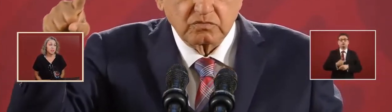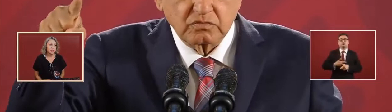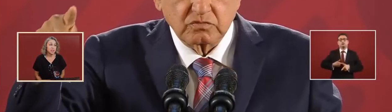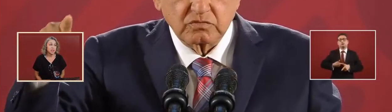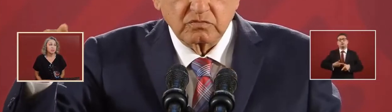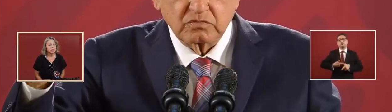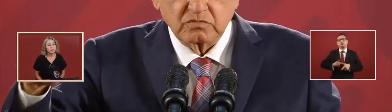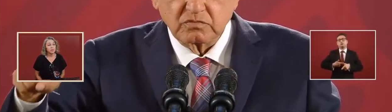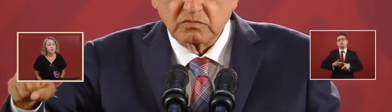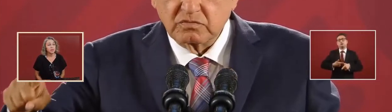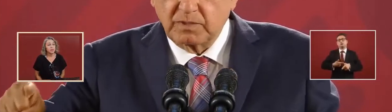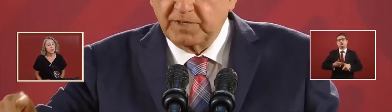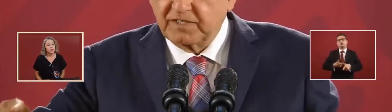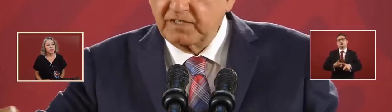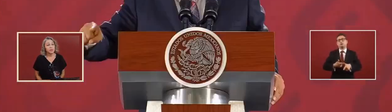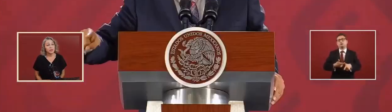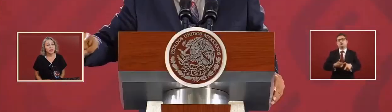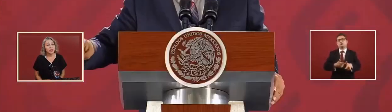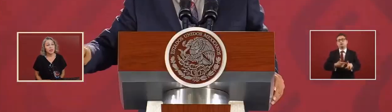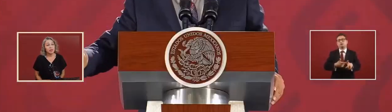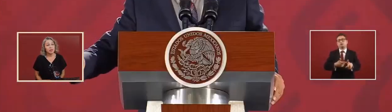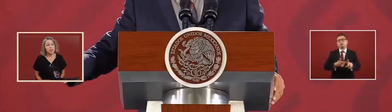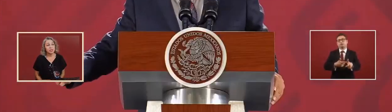of loss of and